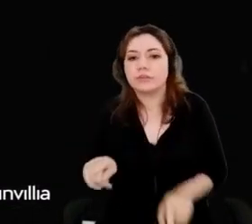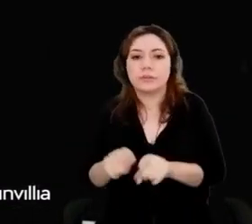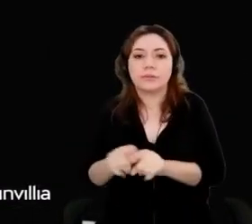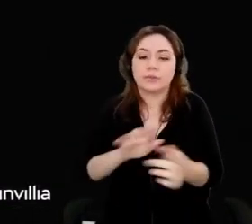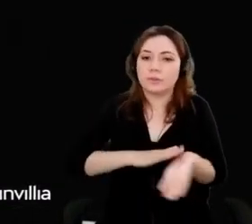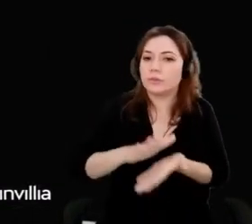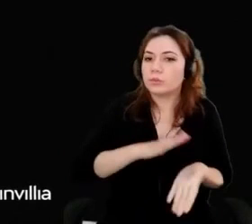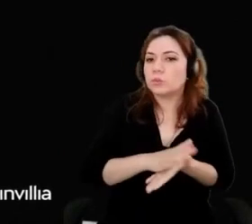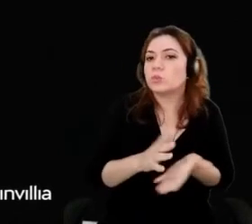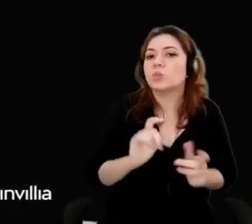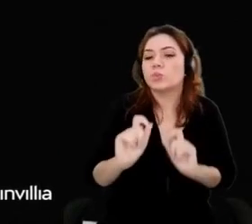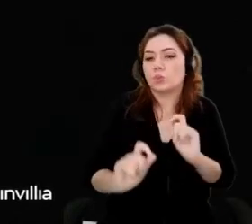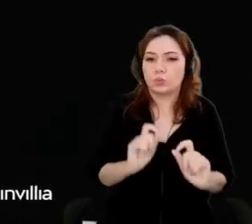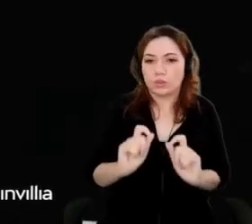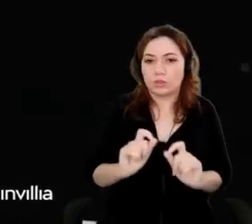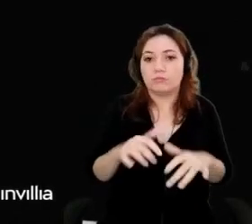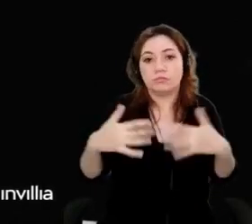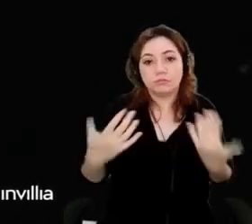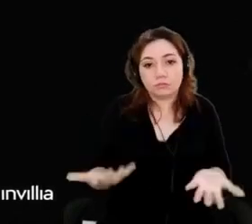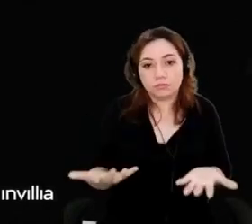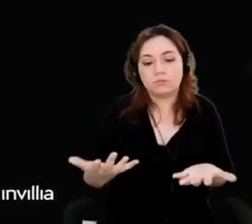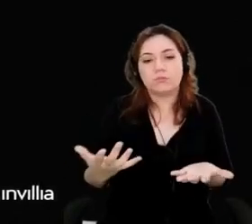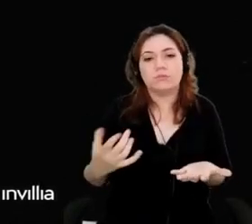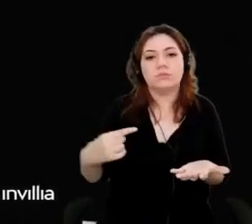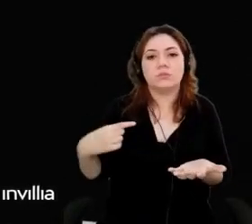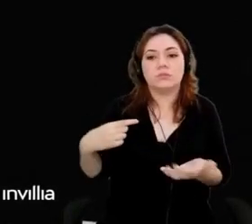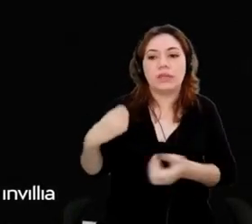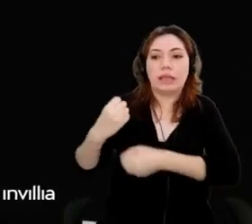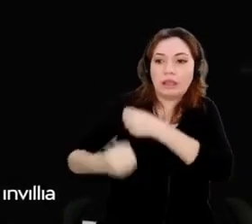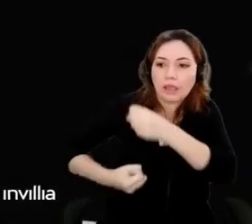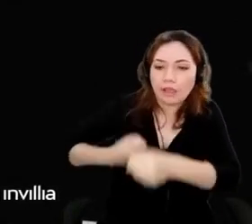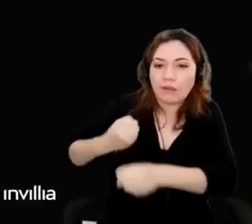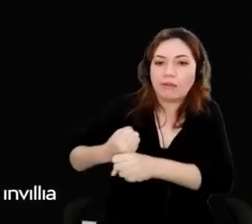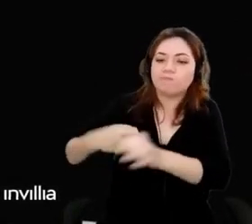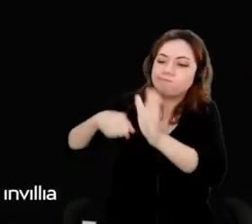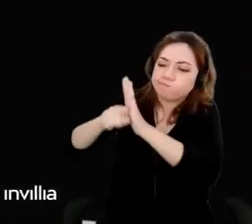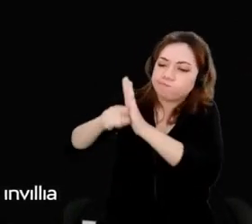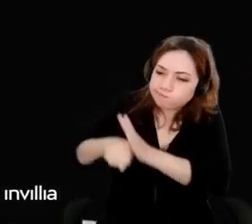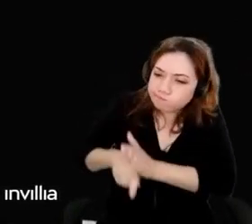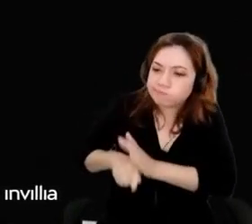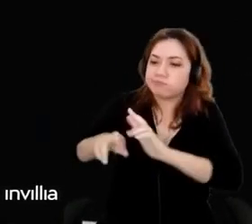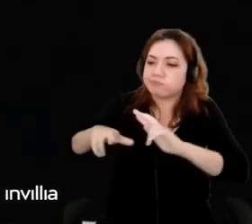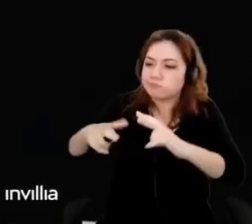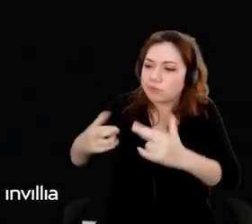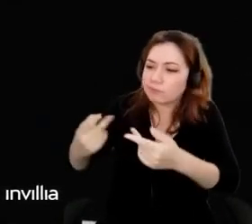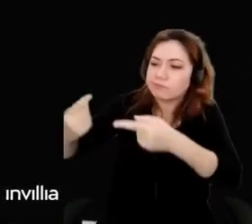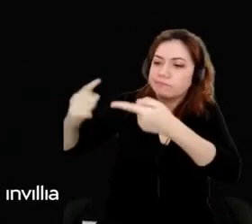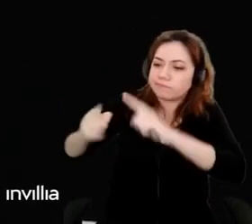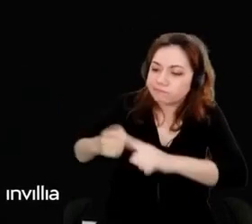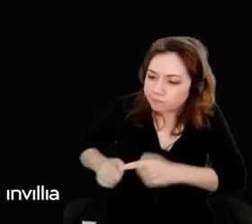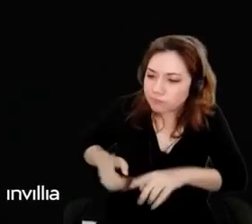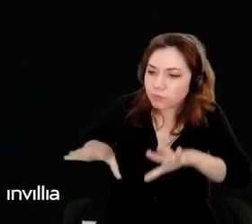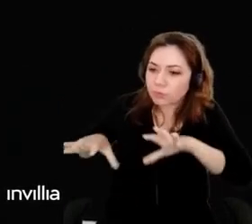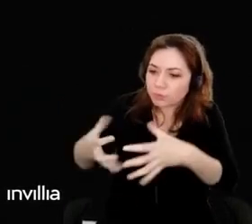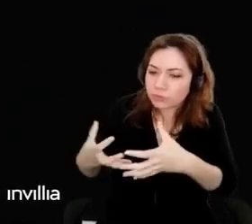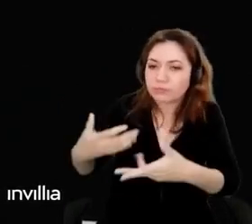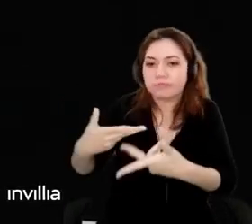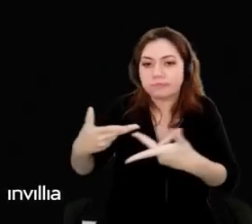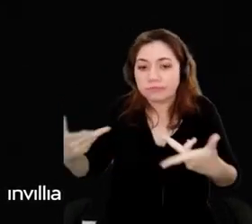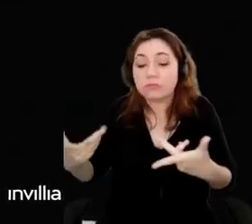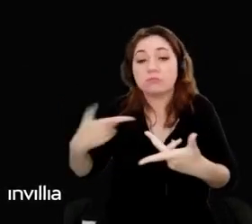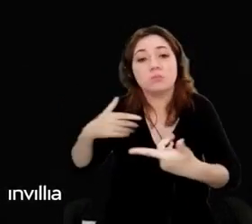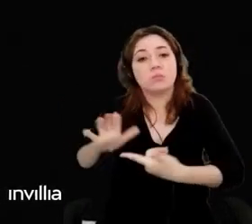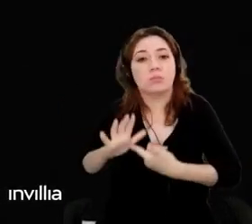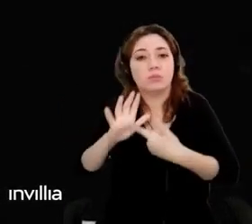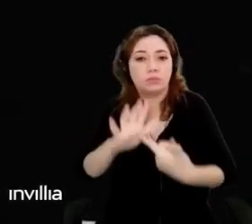After an intense year of roll-outs with our teams, we have some exciting numbers to share. And many of you were here